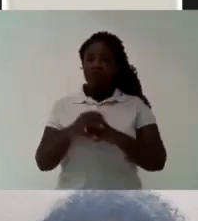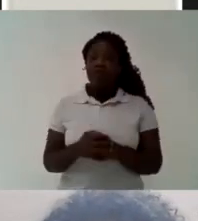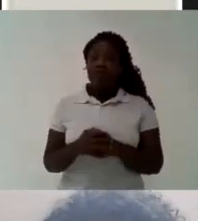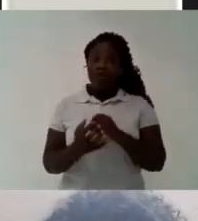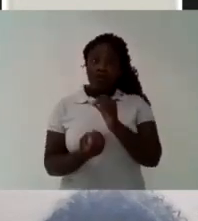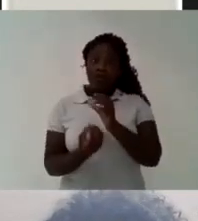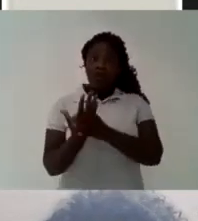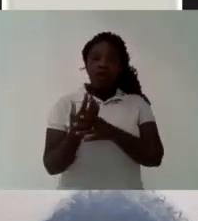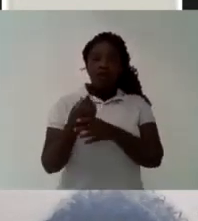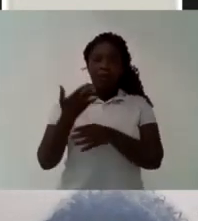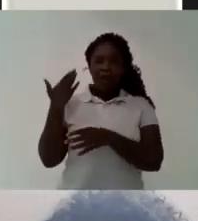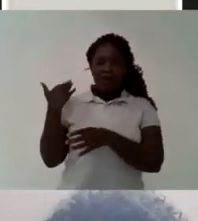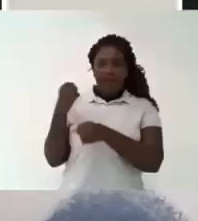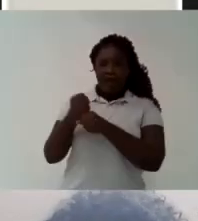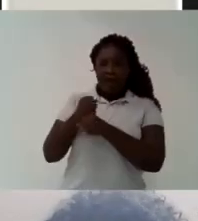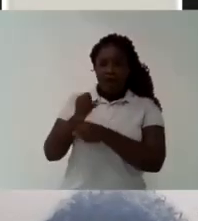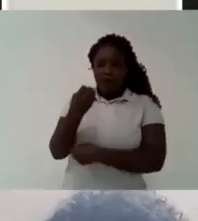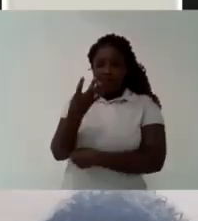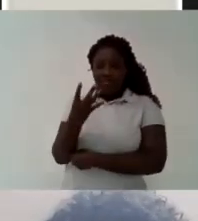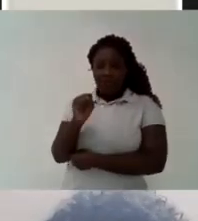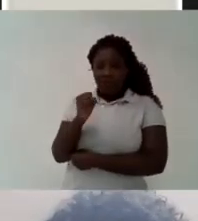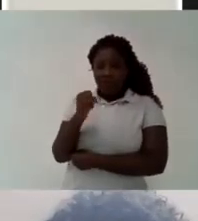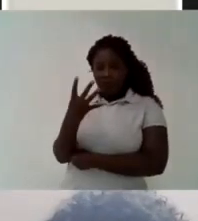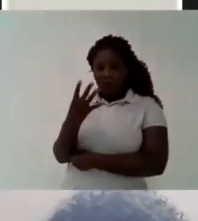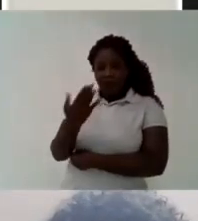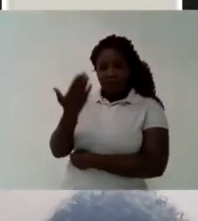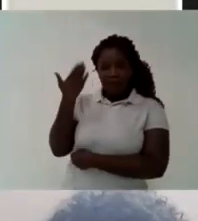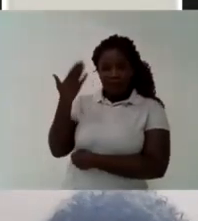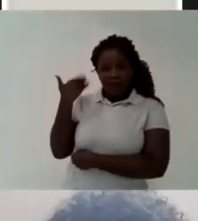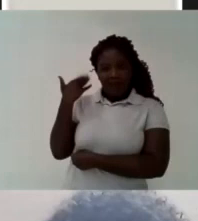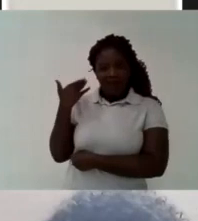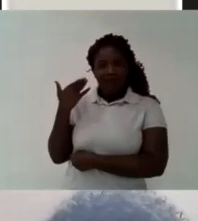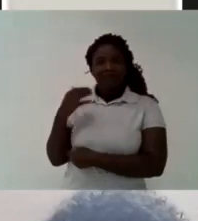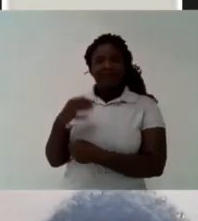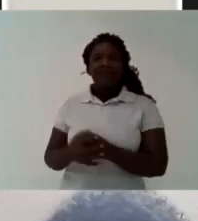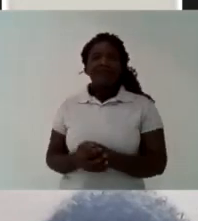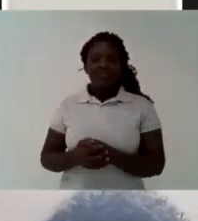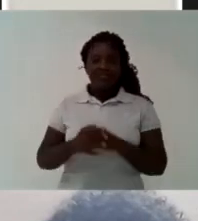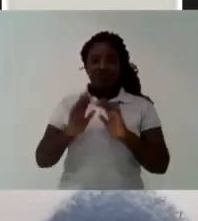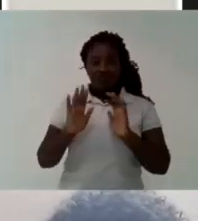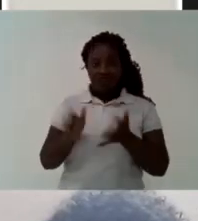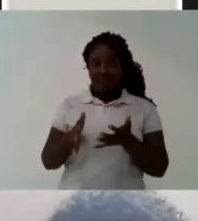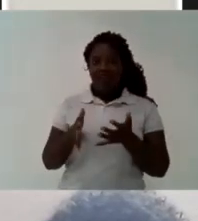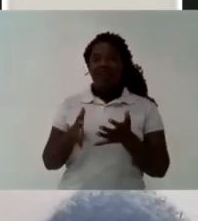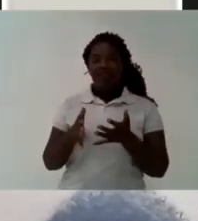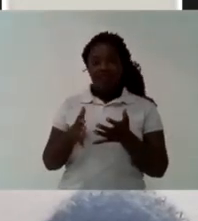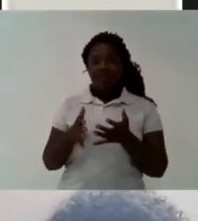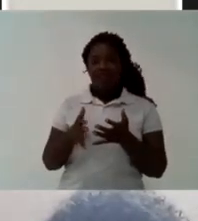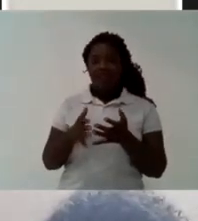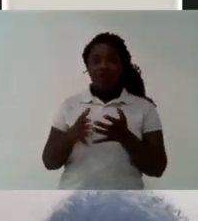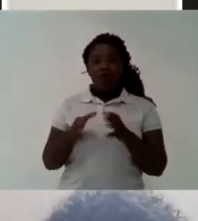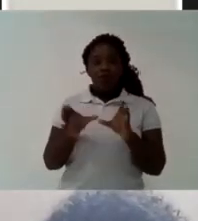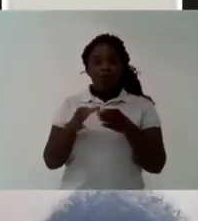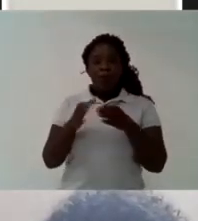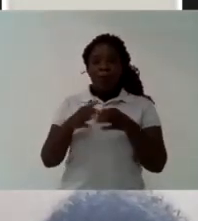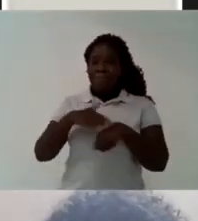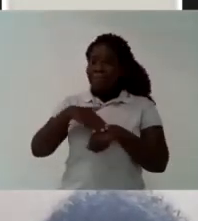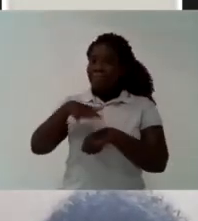articulation, a great relationship with the UN